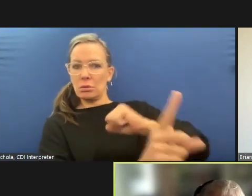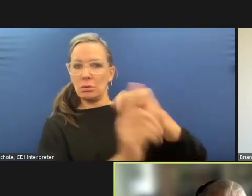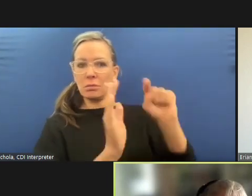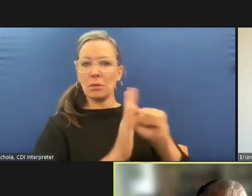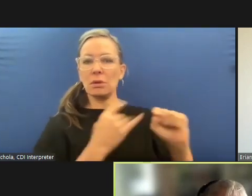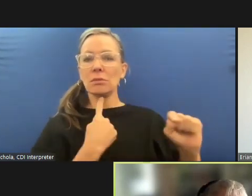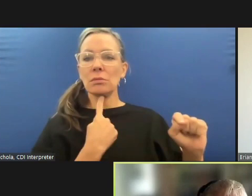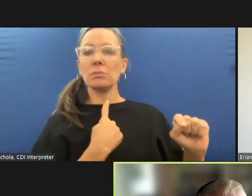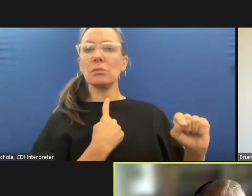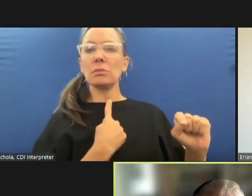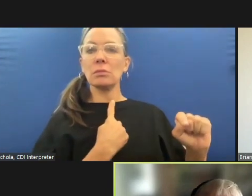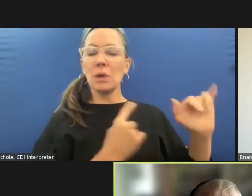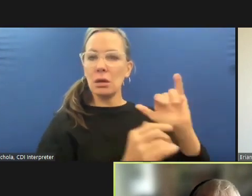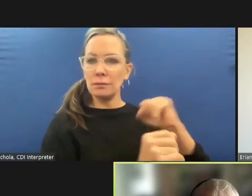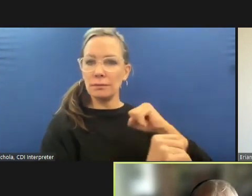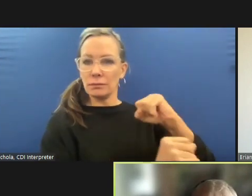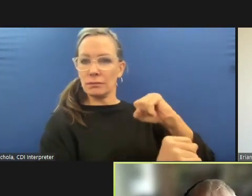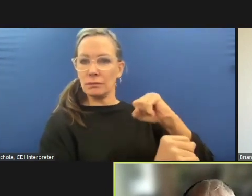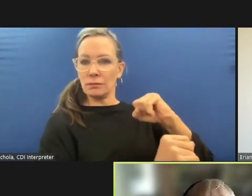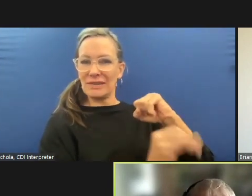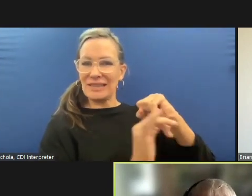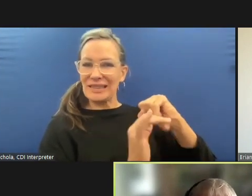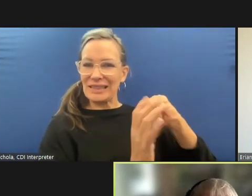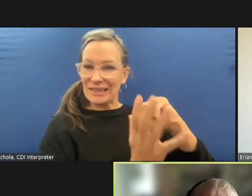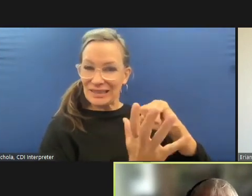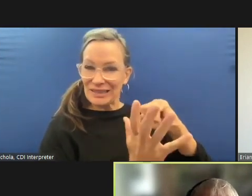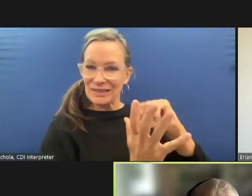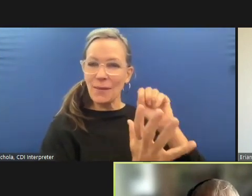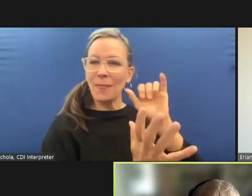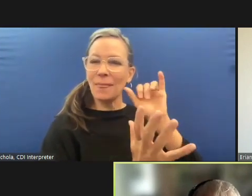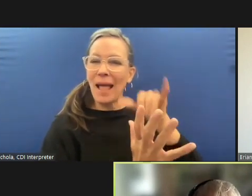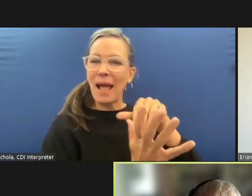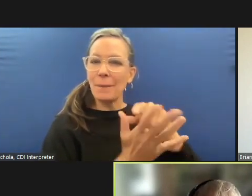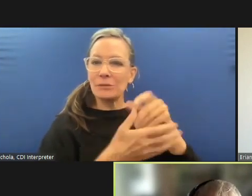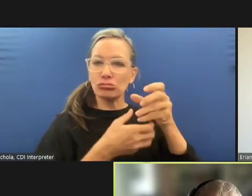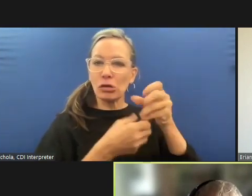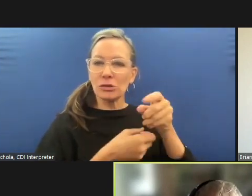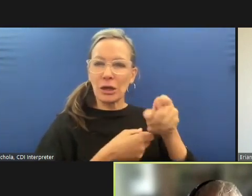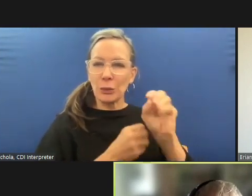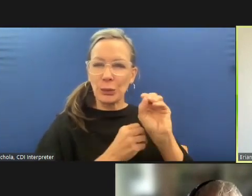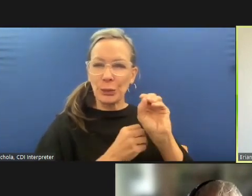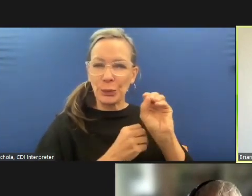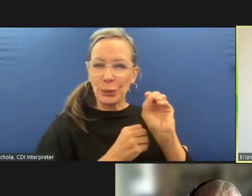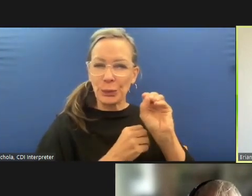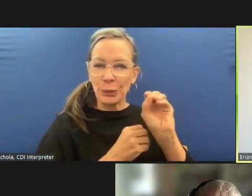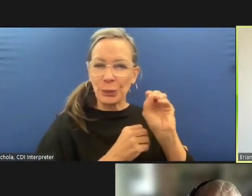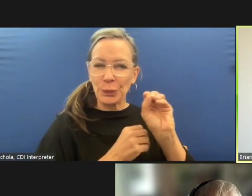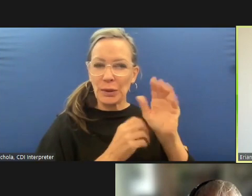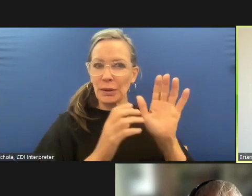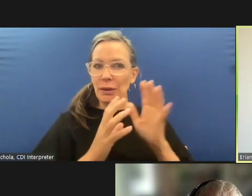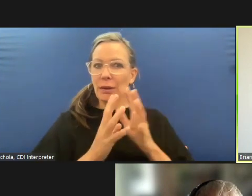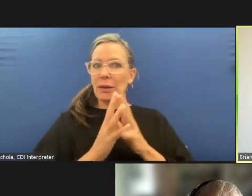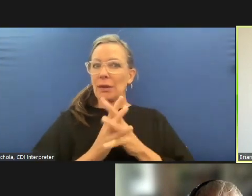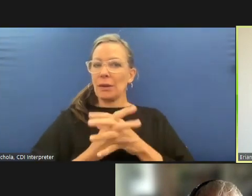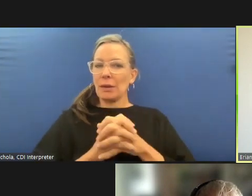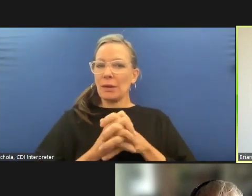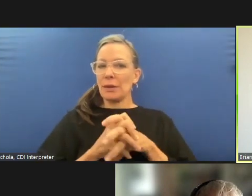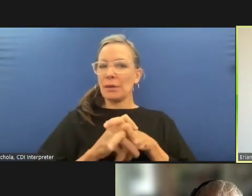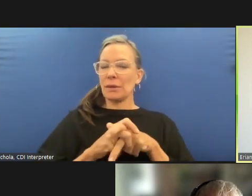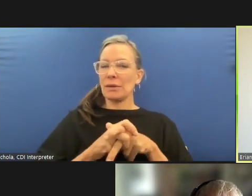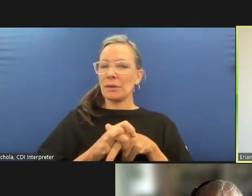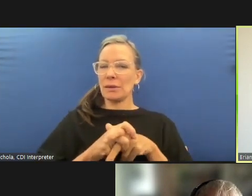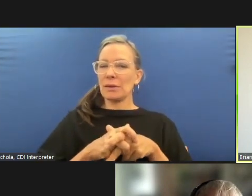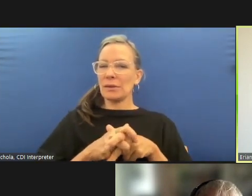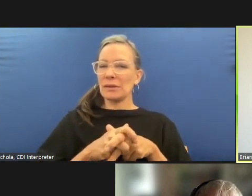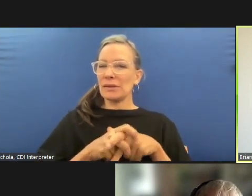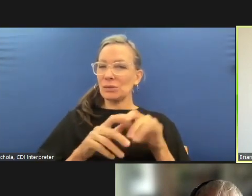to what i was meant and also what i think you'll learn from the community all right well thank you edward uh and again you